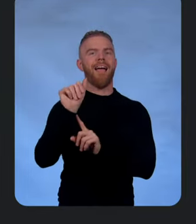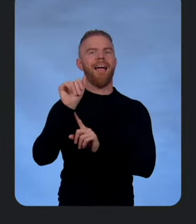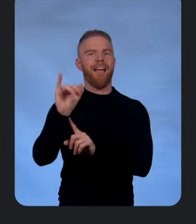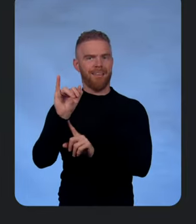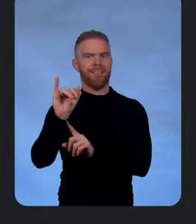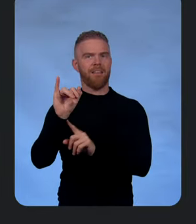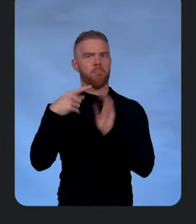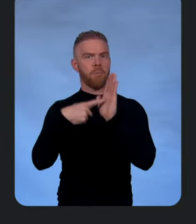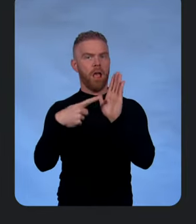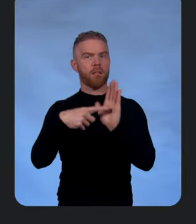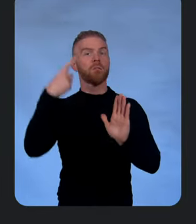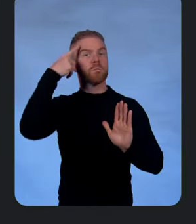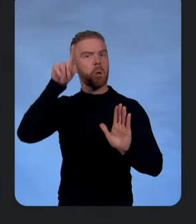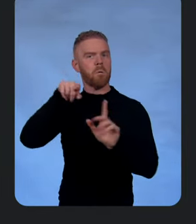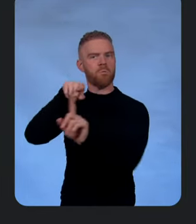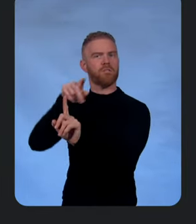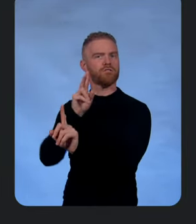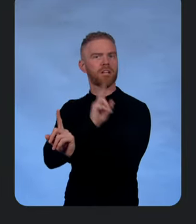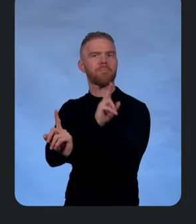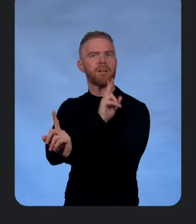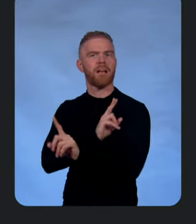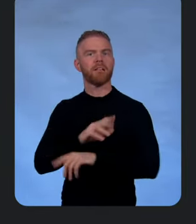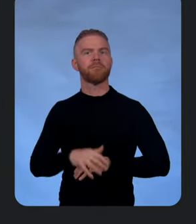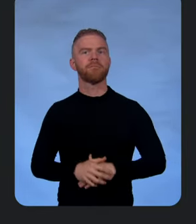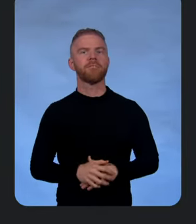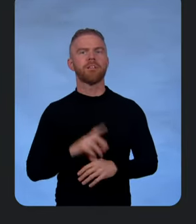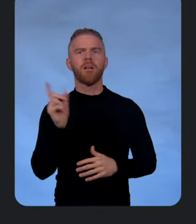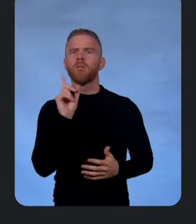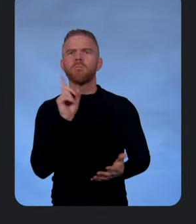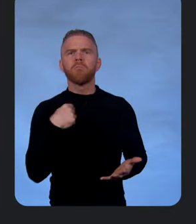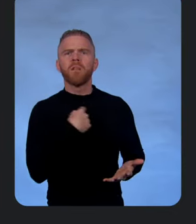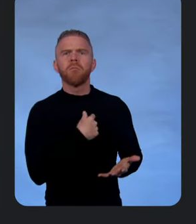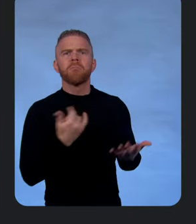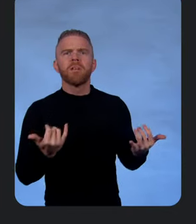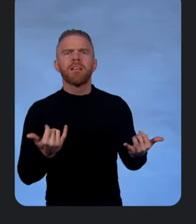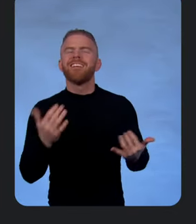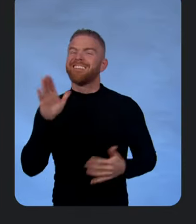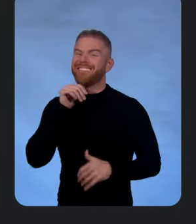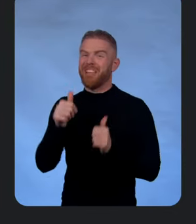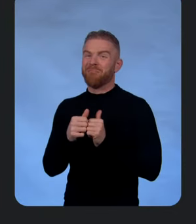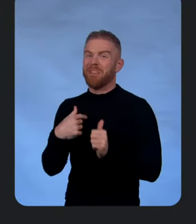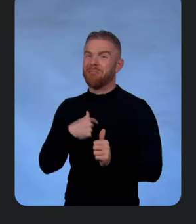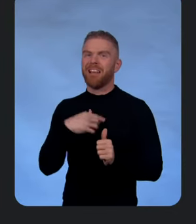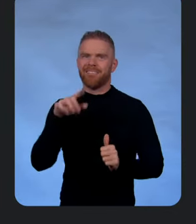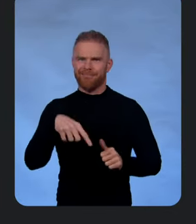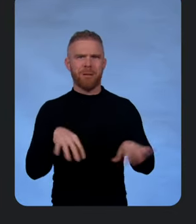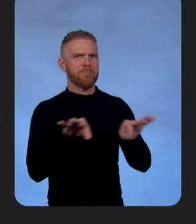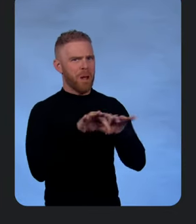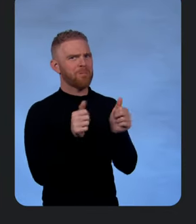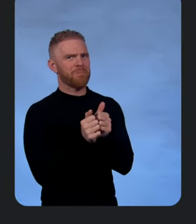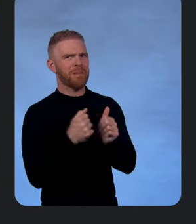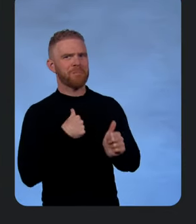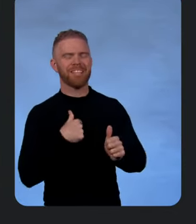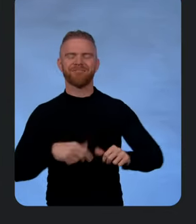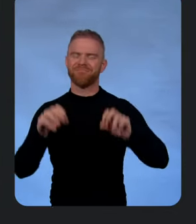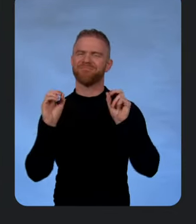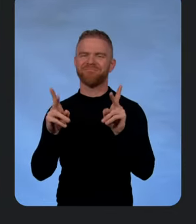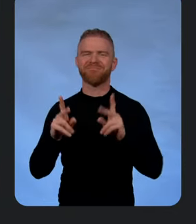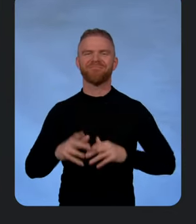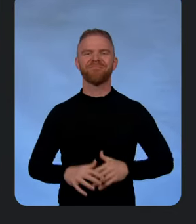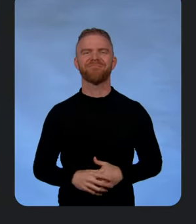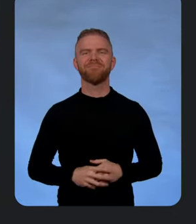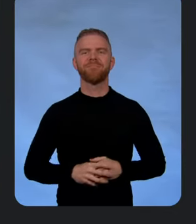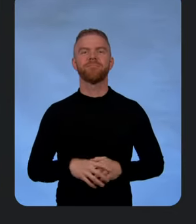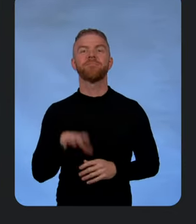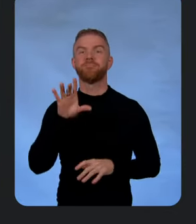here with me. That's true. That's true. Exactly. So that's the price of admission. Seems fair. So we've got all of our selections here, but